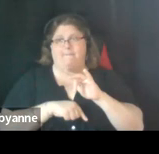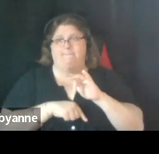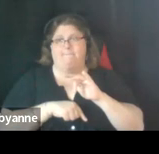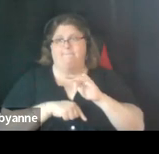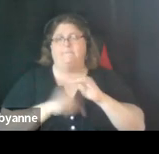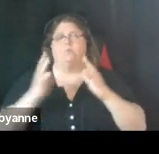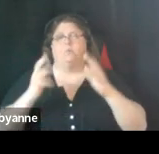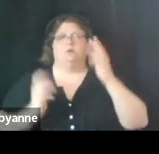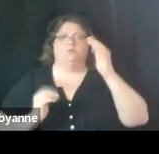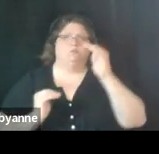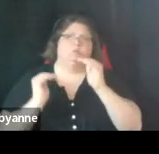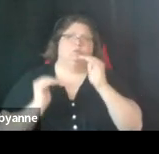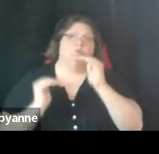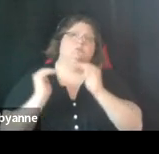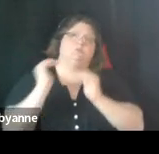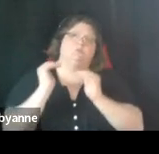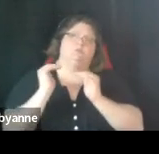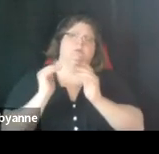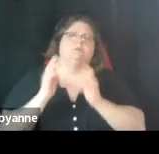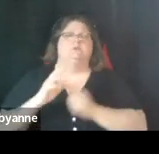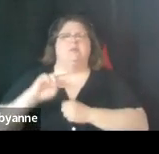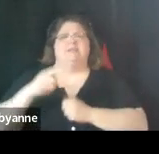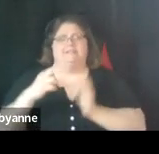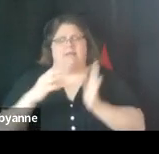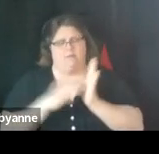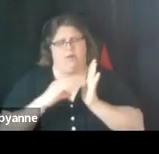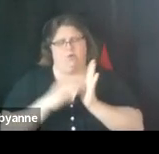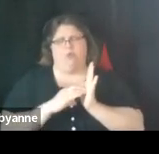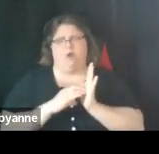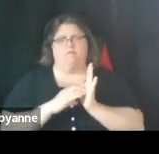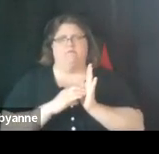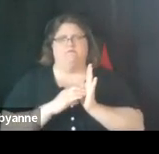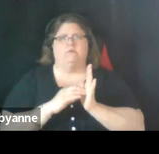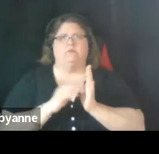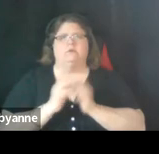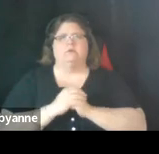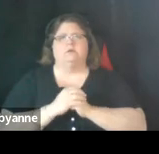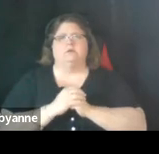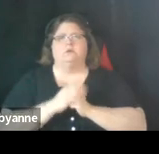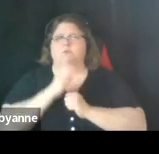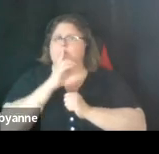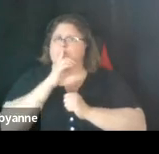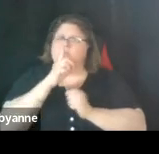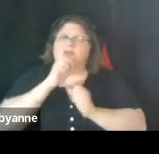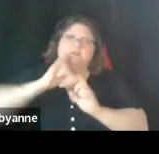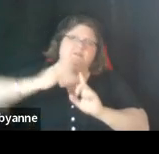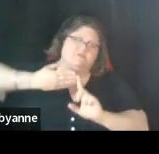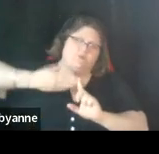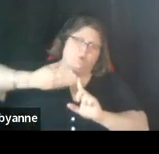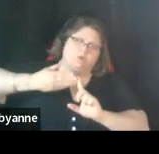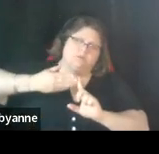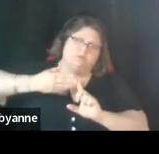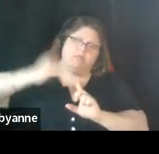second um the second paragraph really picks up the idea of uh the opportunity and and achievement